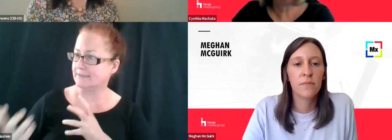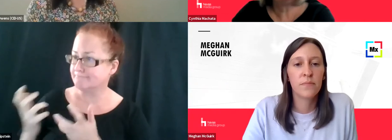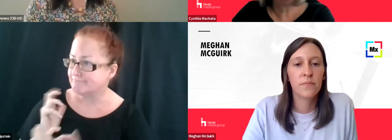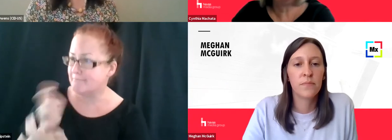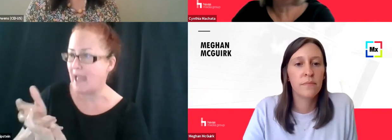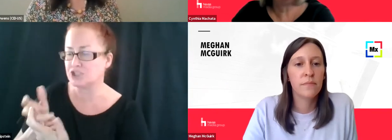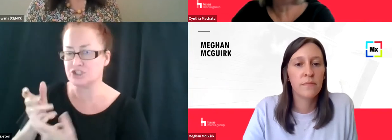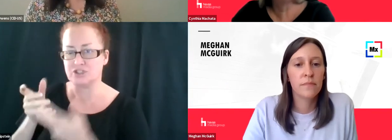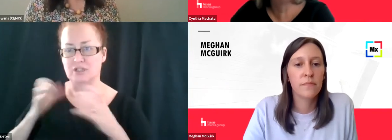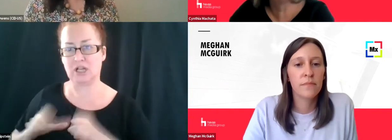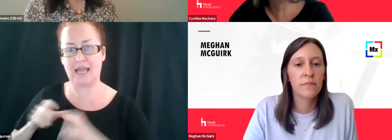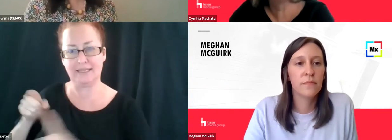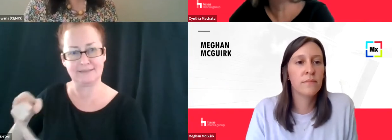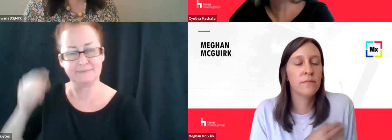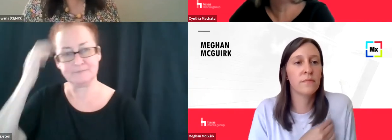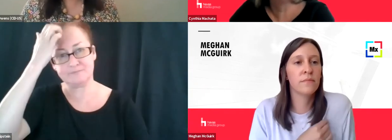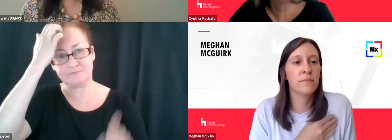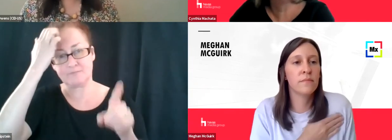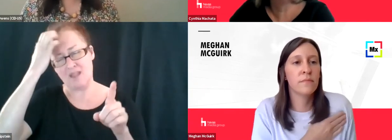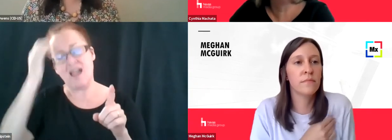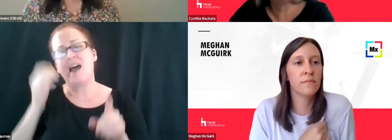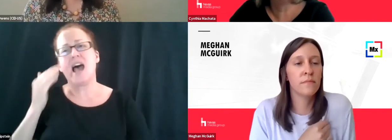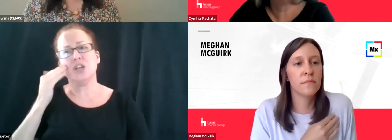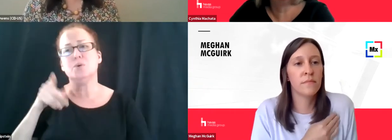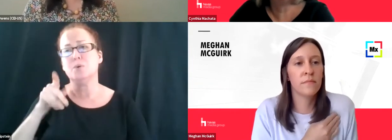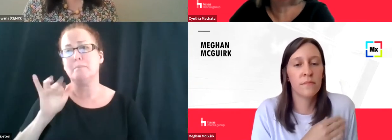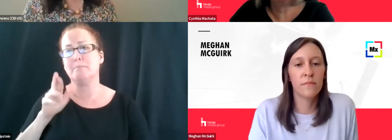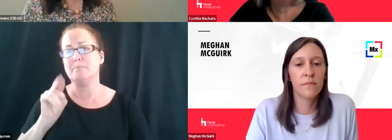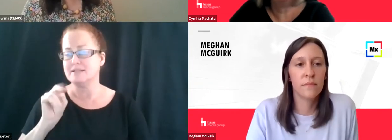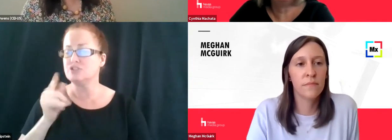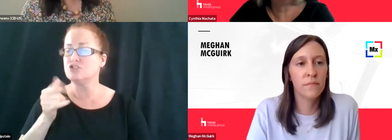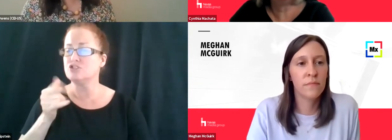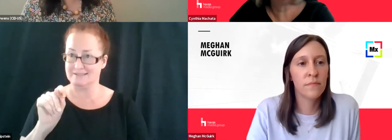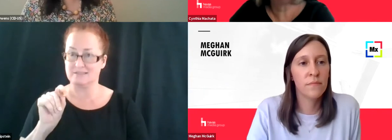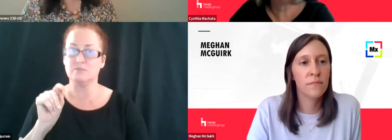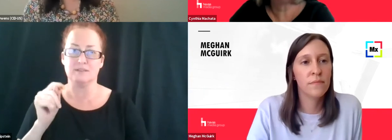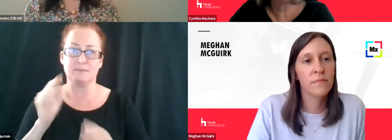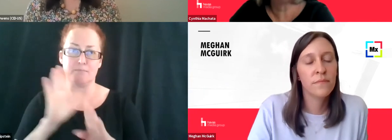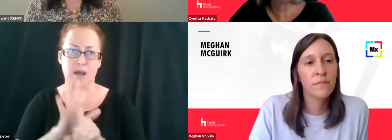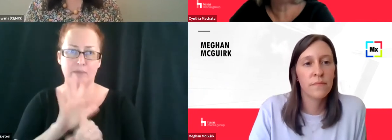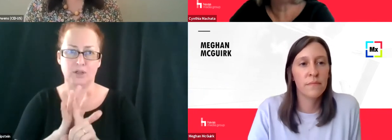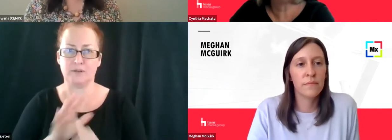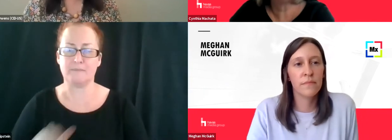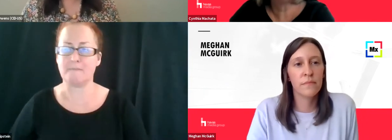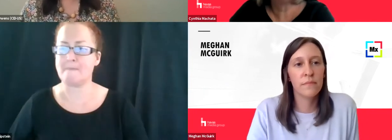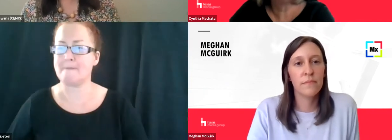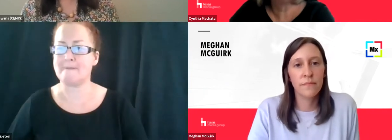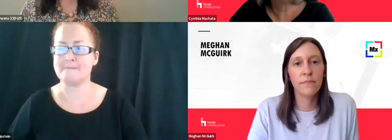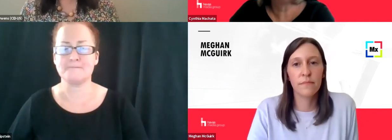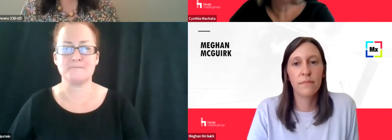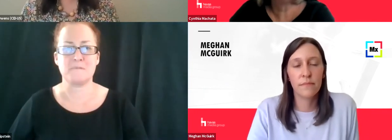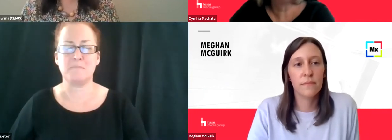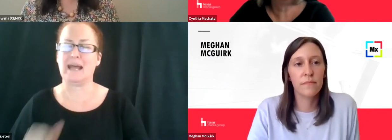Wow. I've never, I, I mean, I knew Pinterest was quite big. Um, I, I guess I wouldn't have put them in the advertising powerhouse